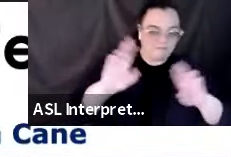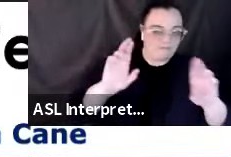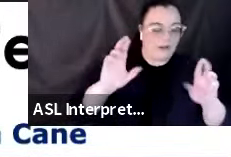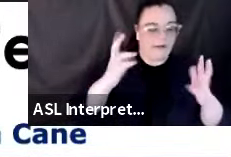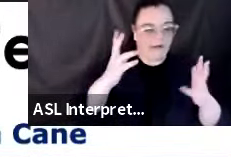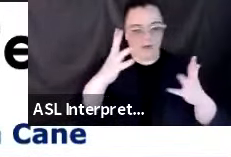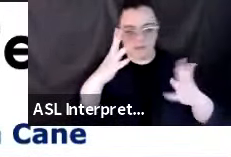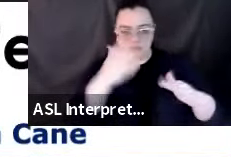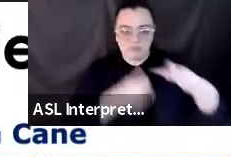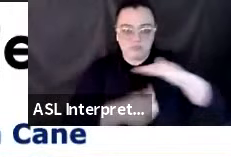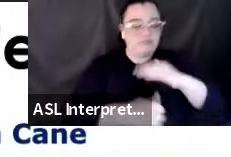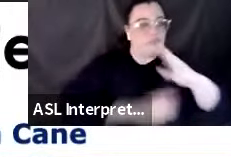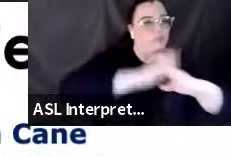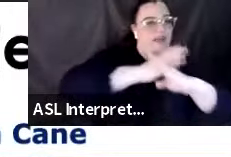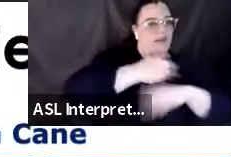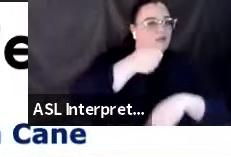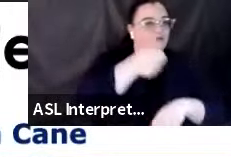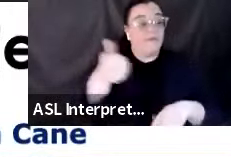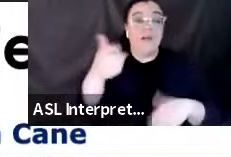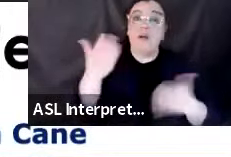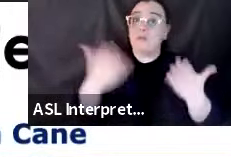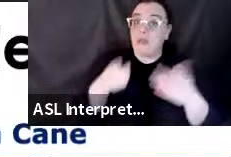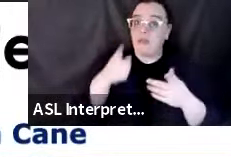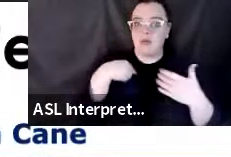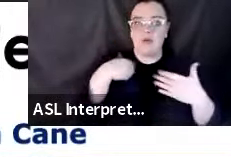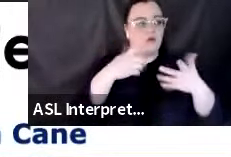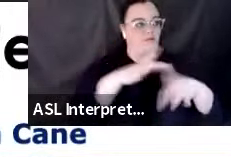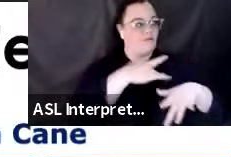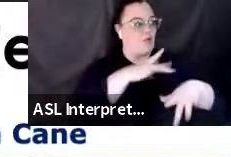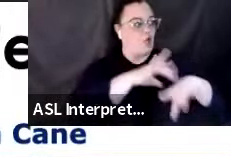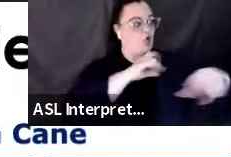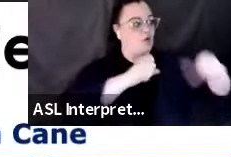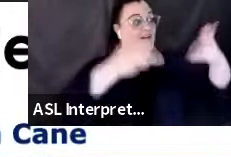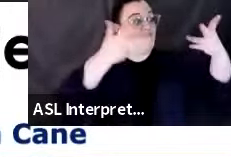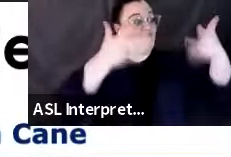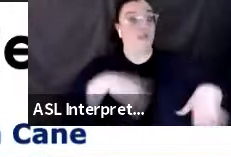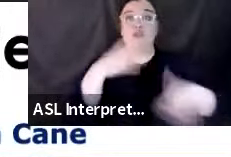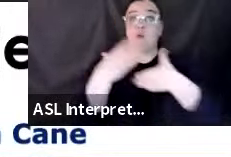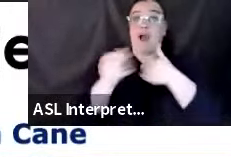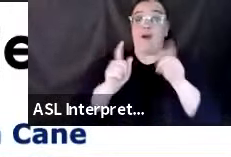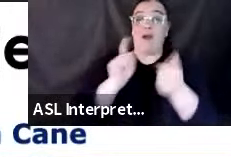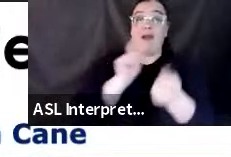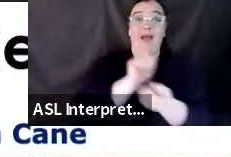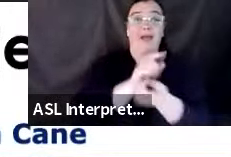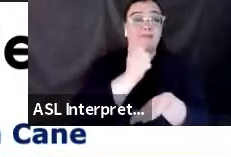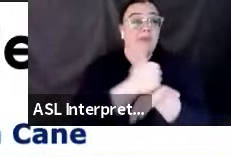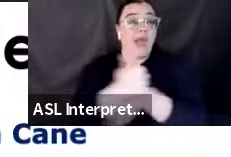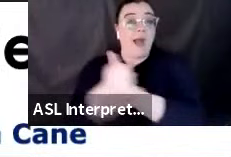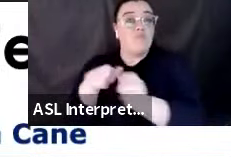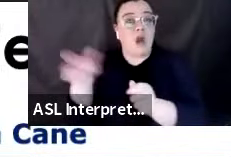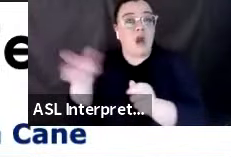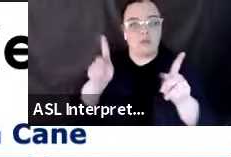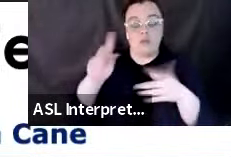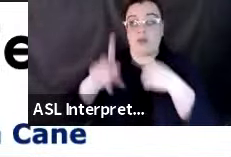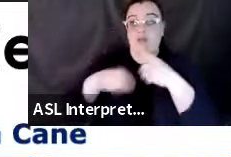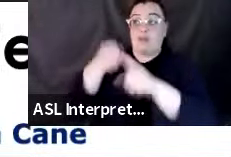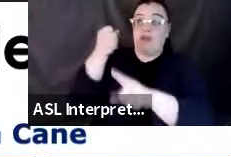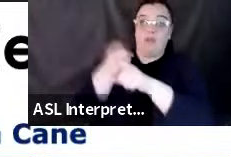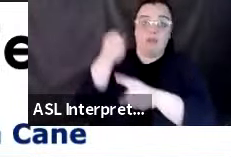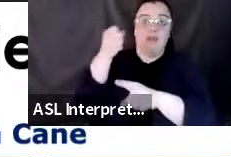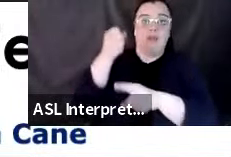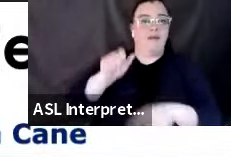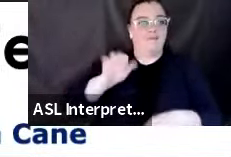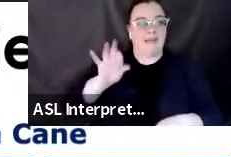yourself, perhaps when you're helping others after an earthquake. And in the immediate couple of days,